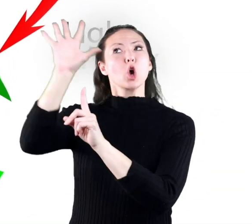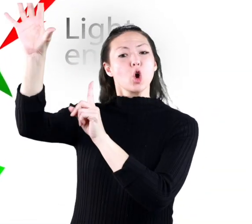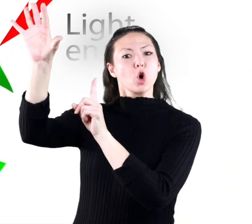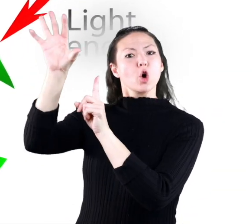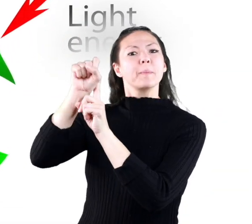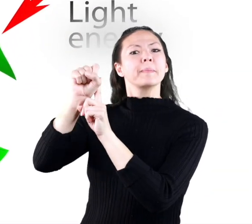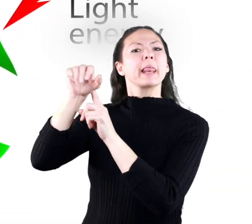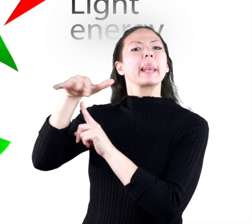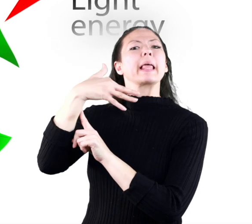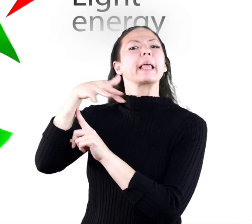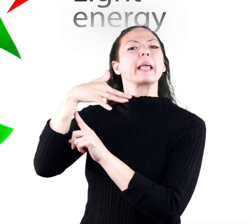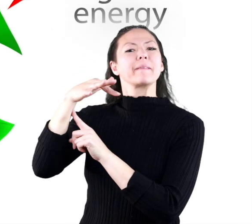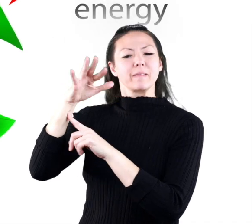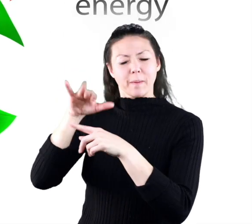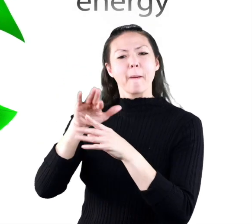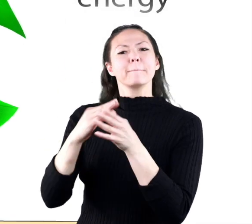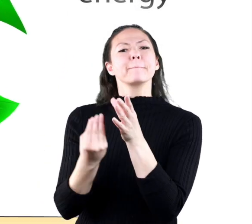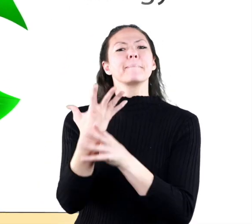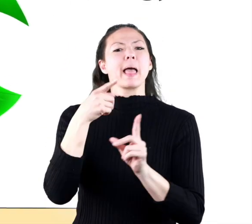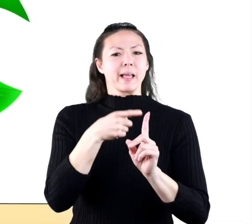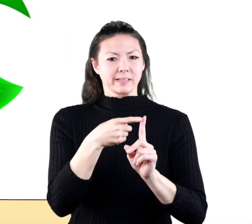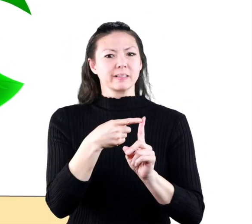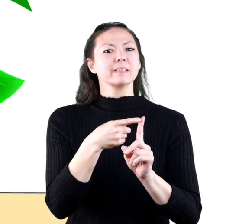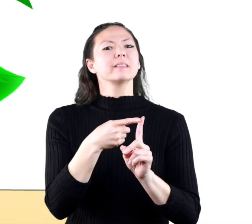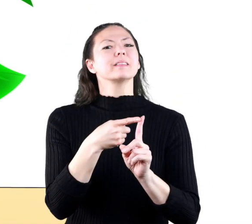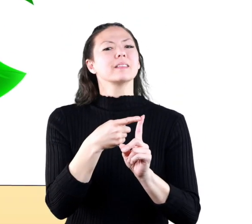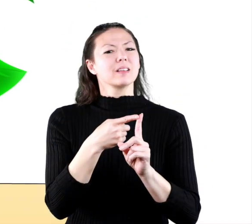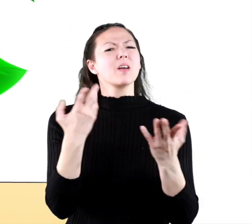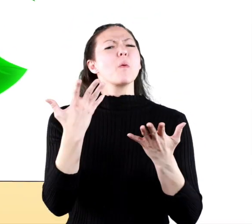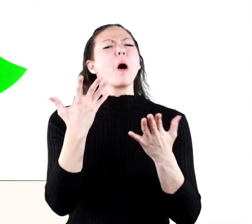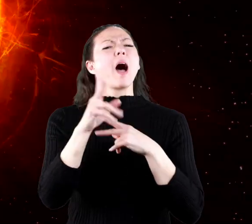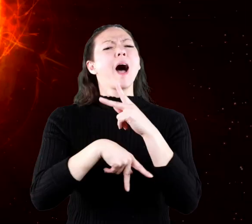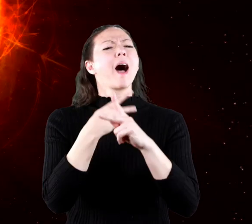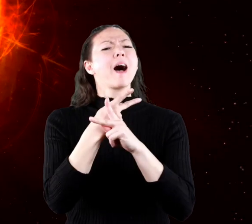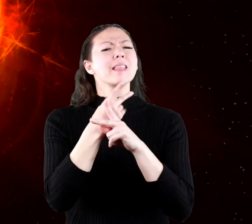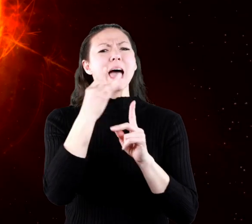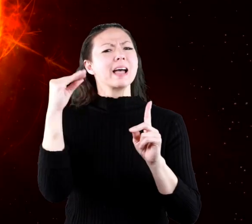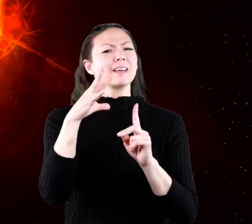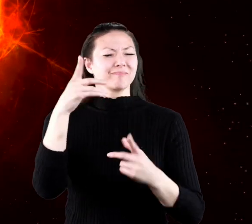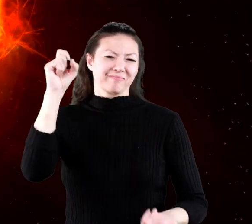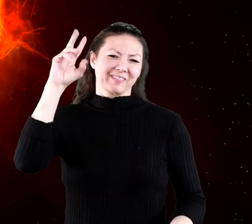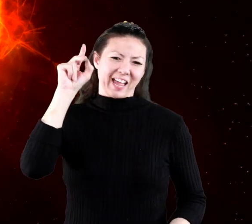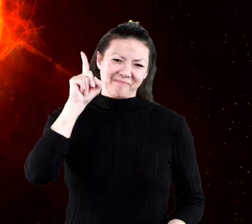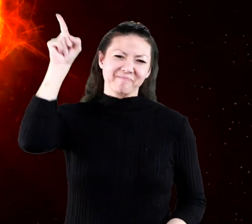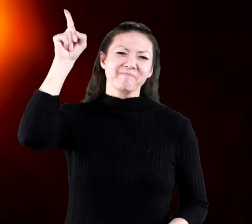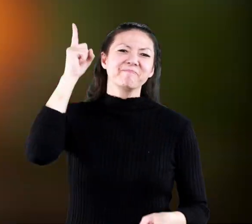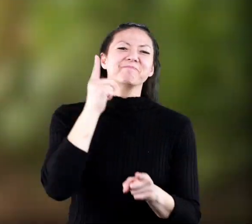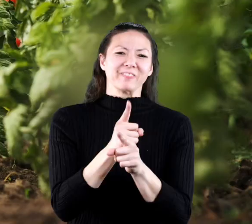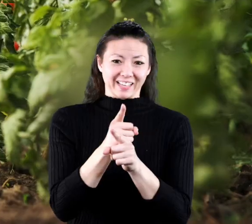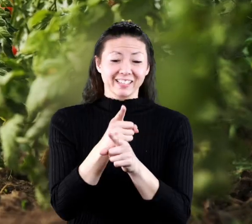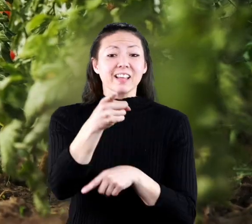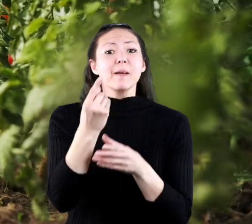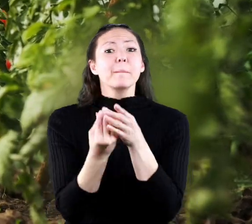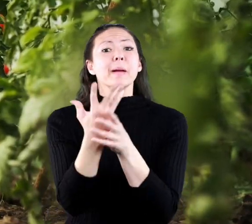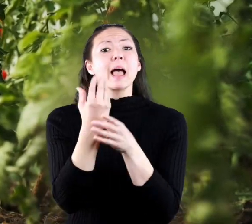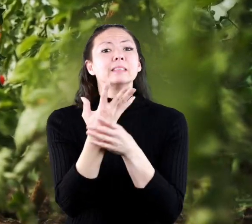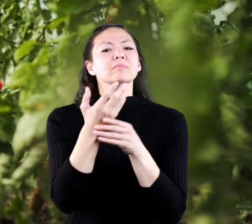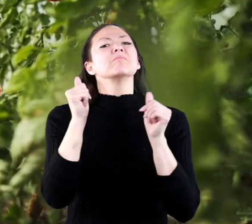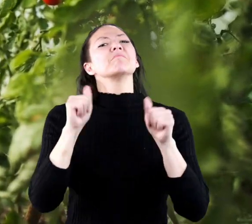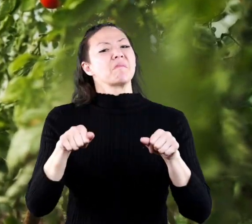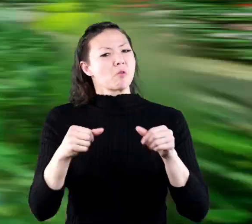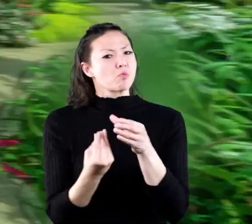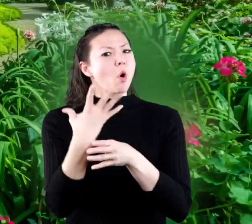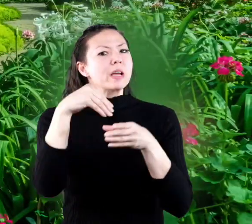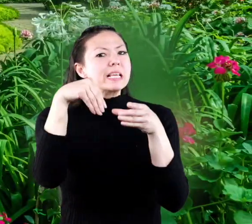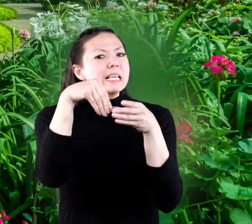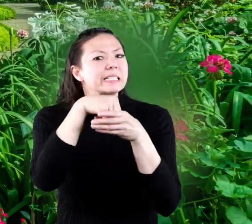absorbed into the leaves of the plant and what is the best source of light you got it the sun some plants can be